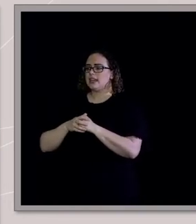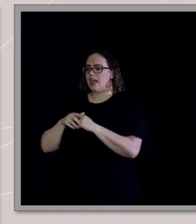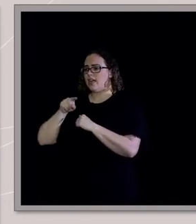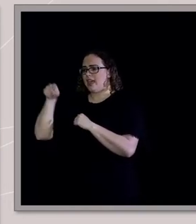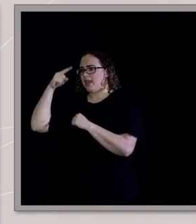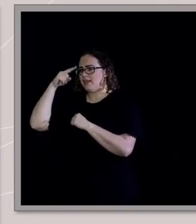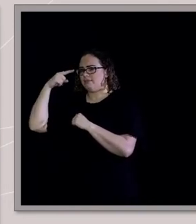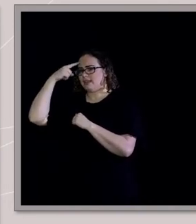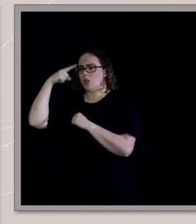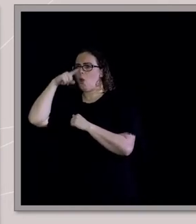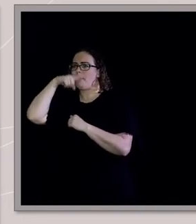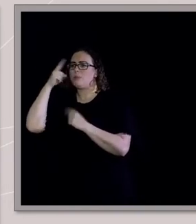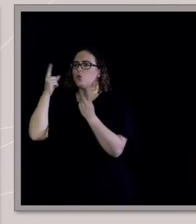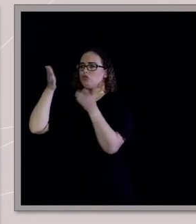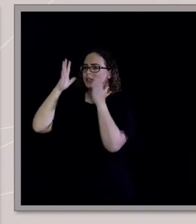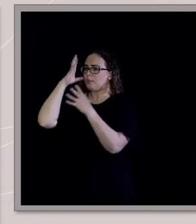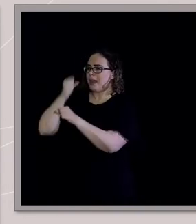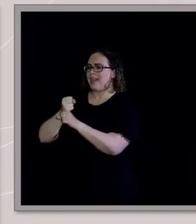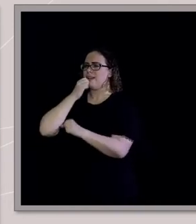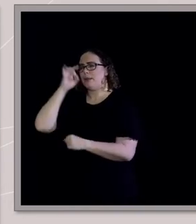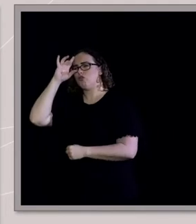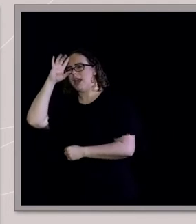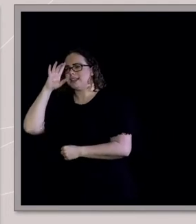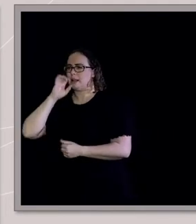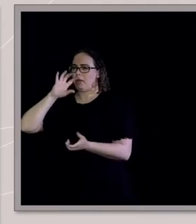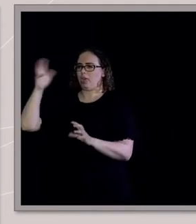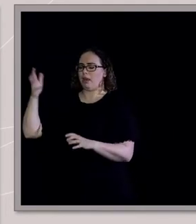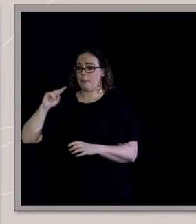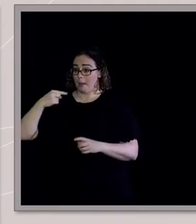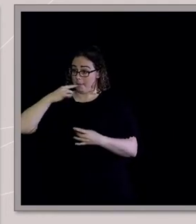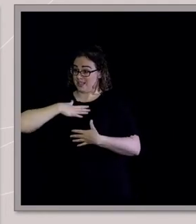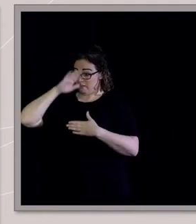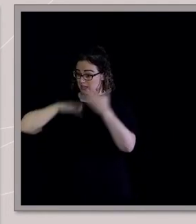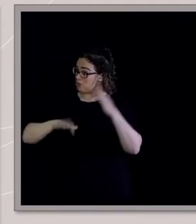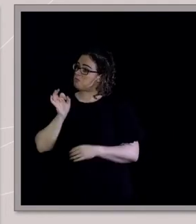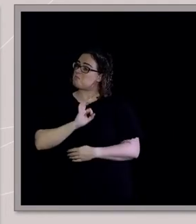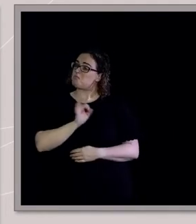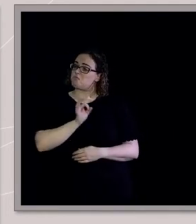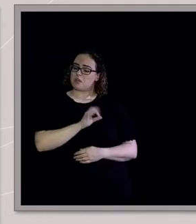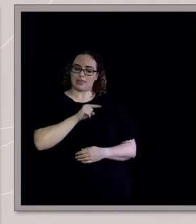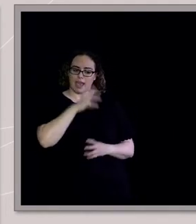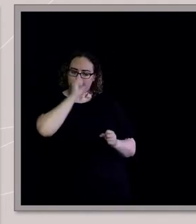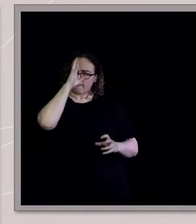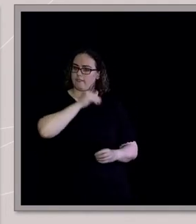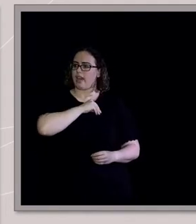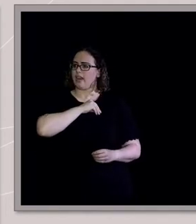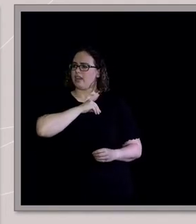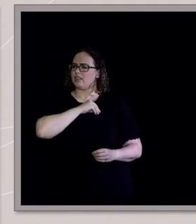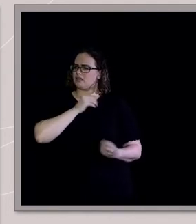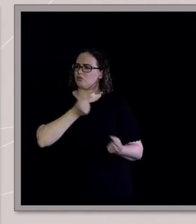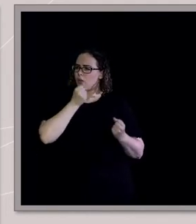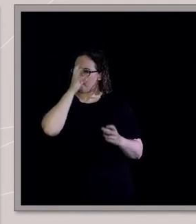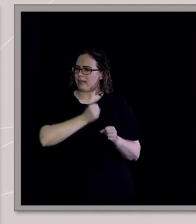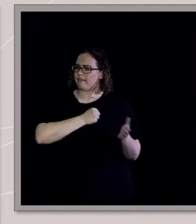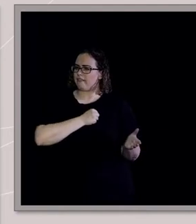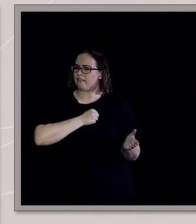given where I'd come from, I'm like, no, there's so many amazing people in there and amazing faith inspired works. And there's often debates about like intervening on stuff like gay